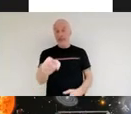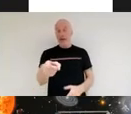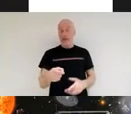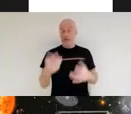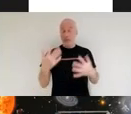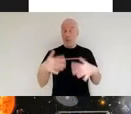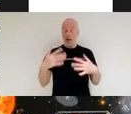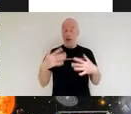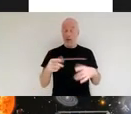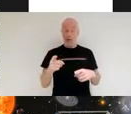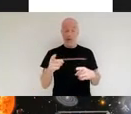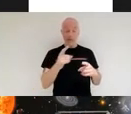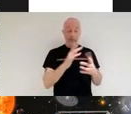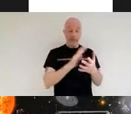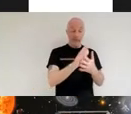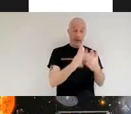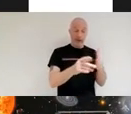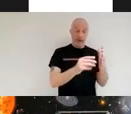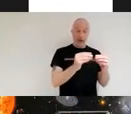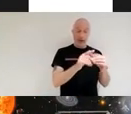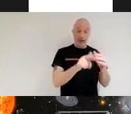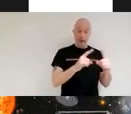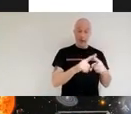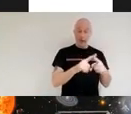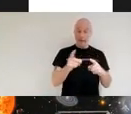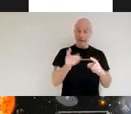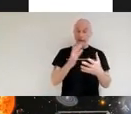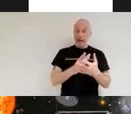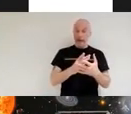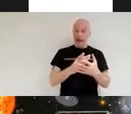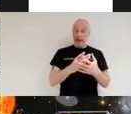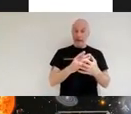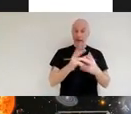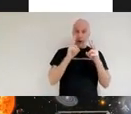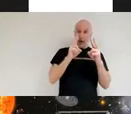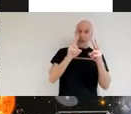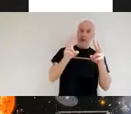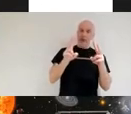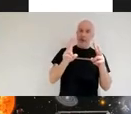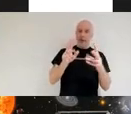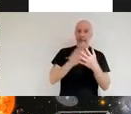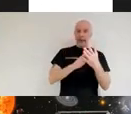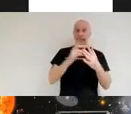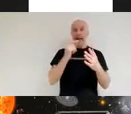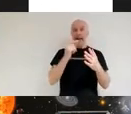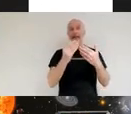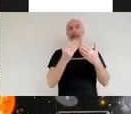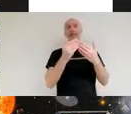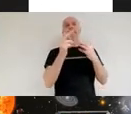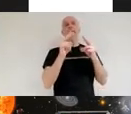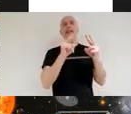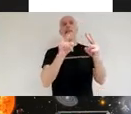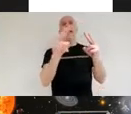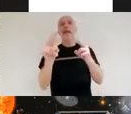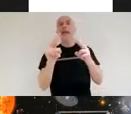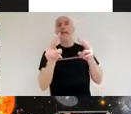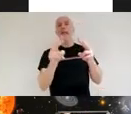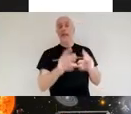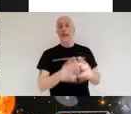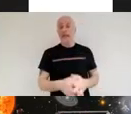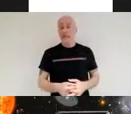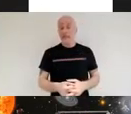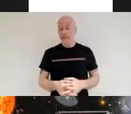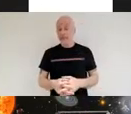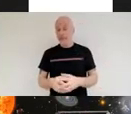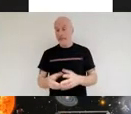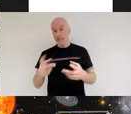that the hubble space telescope is primarily an optical telescope it's designed to look in the visible part of the spectrum the images that